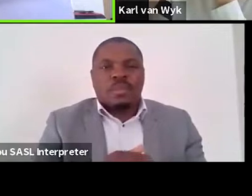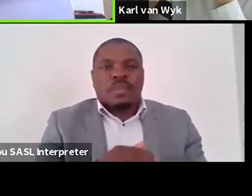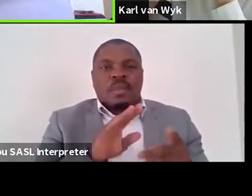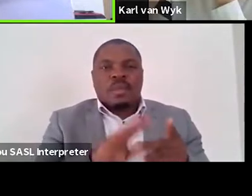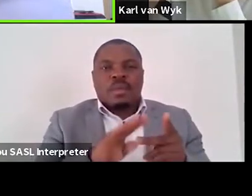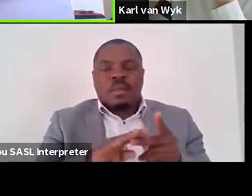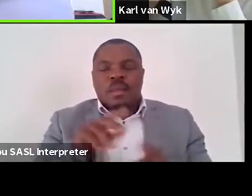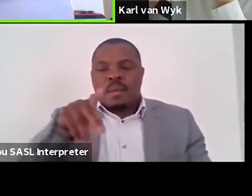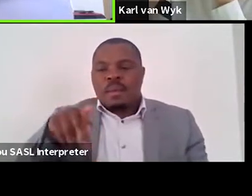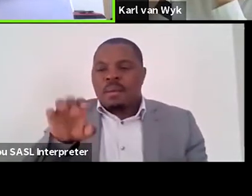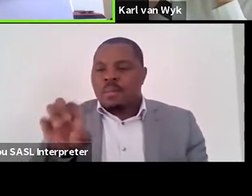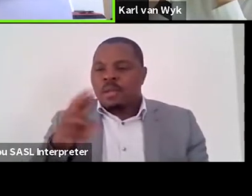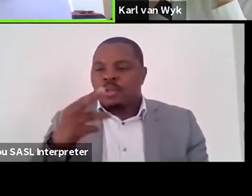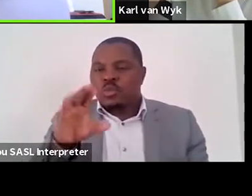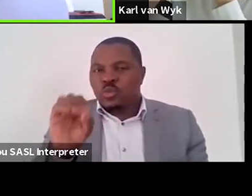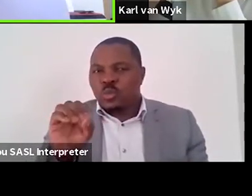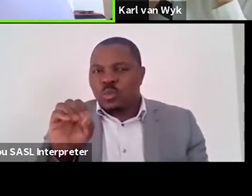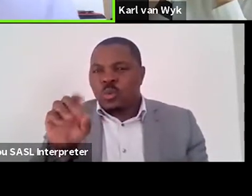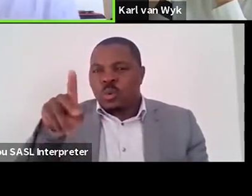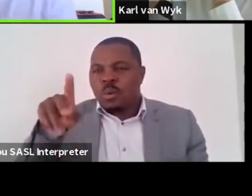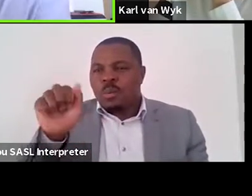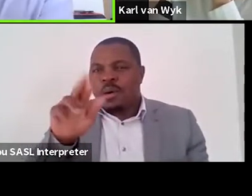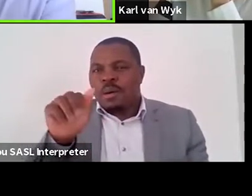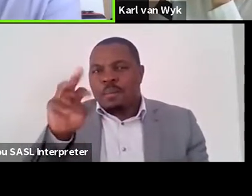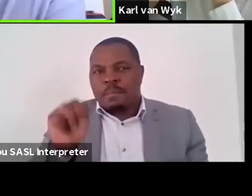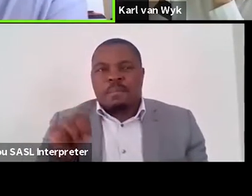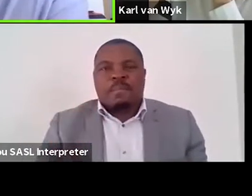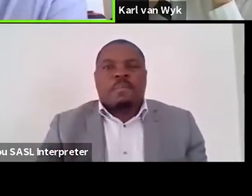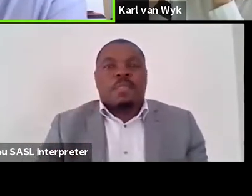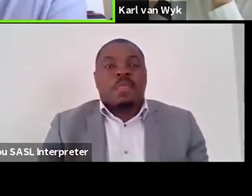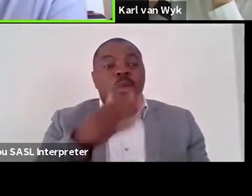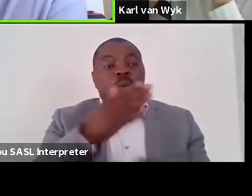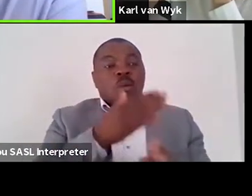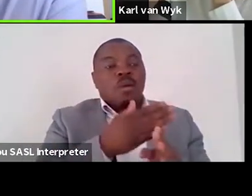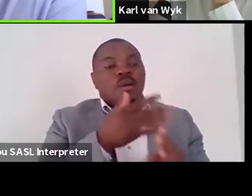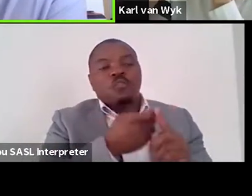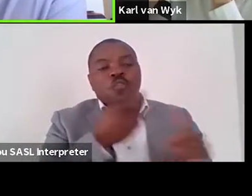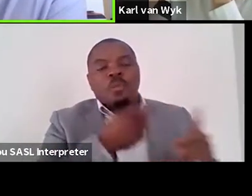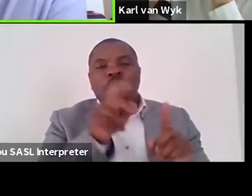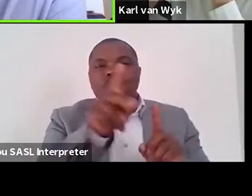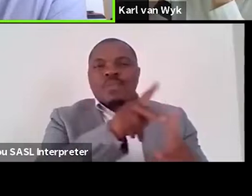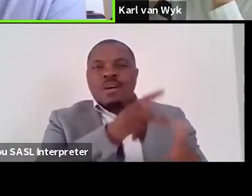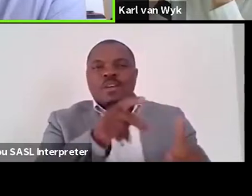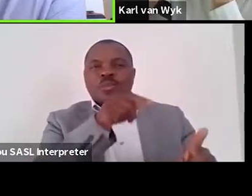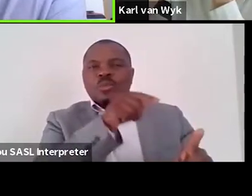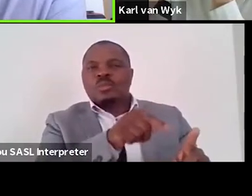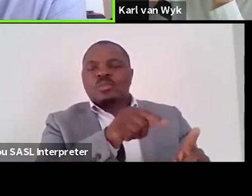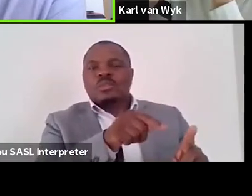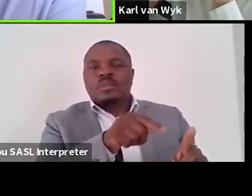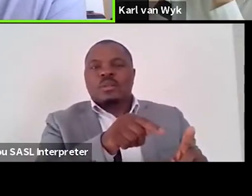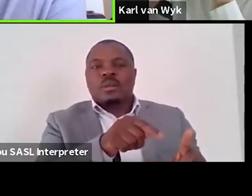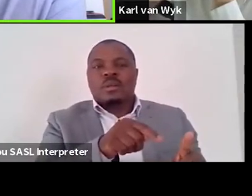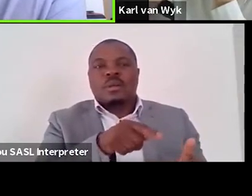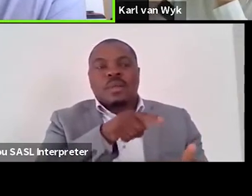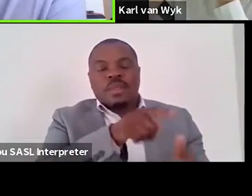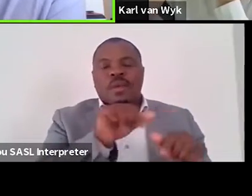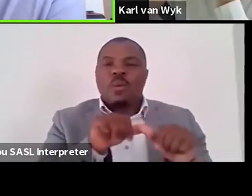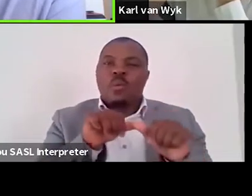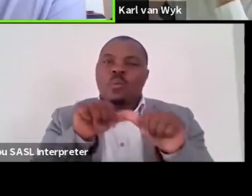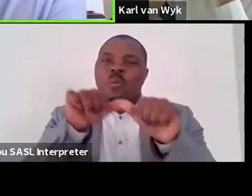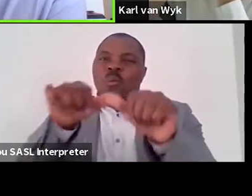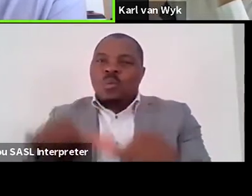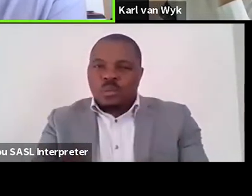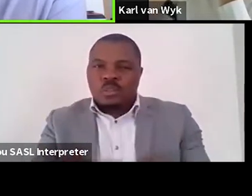Paramo. Therefore, the work of the archives of violence is not a rupture, but rather a continuation by other